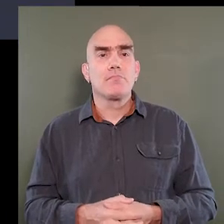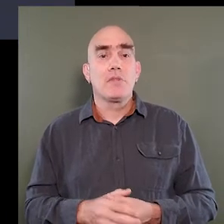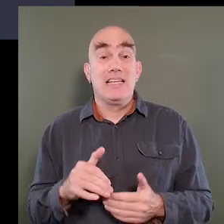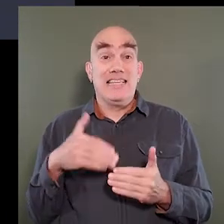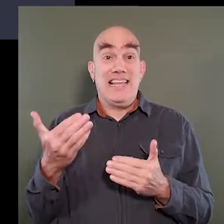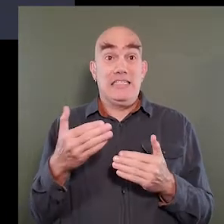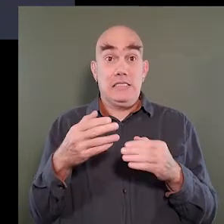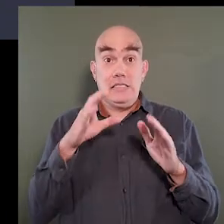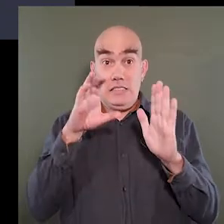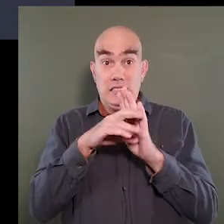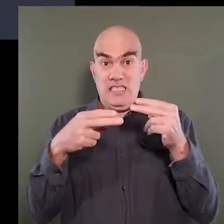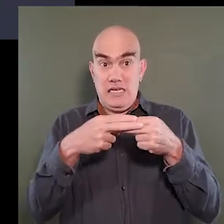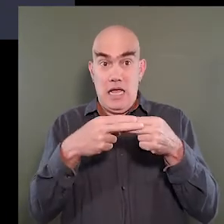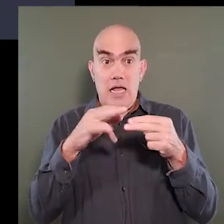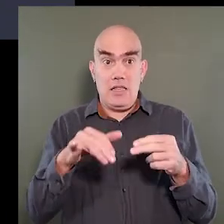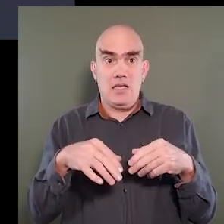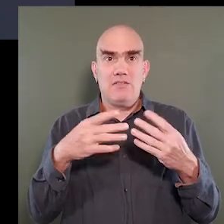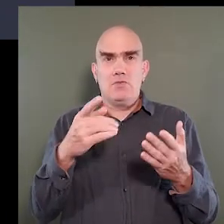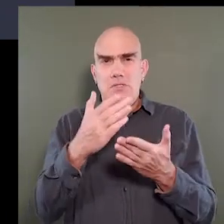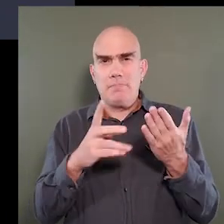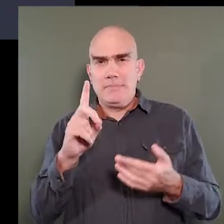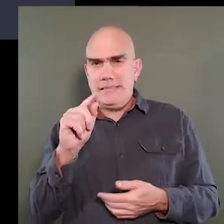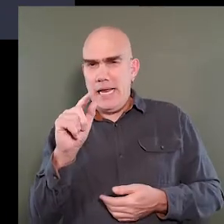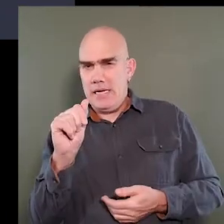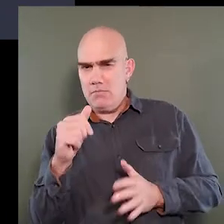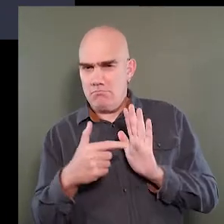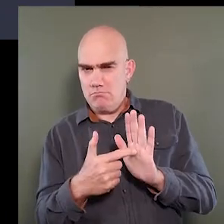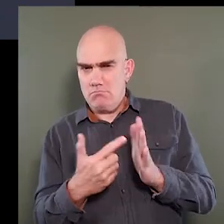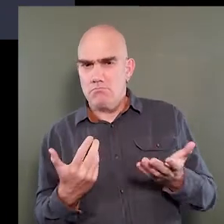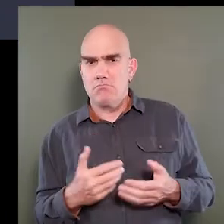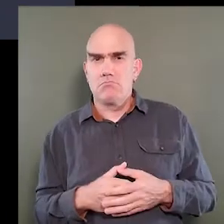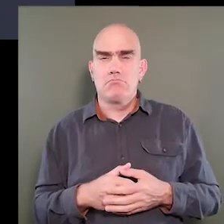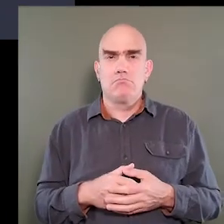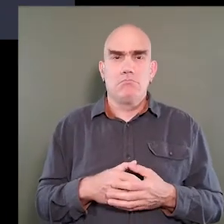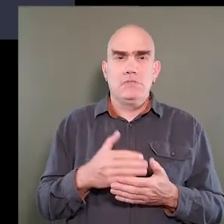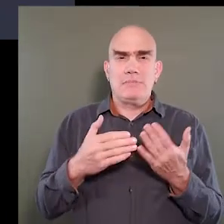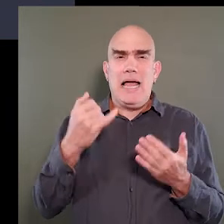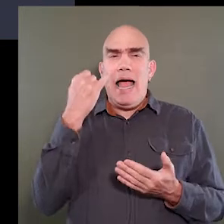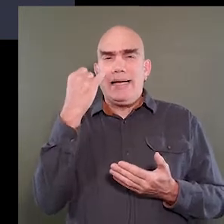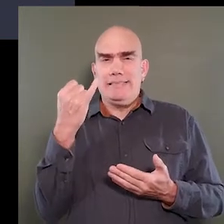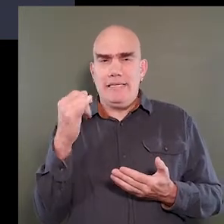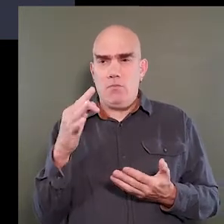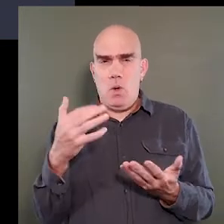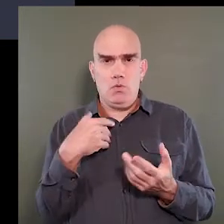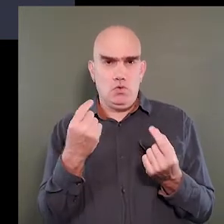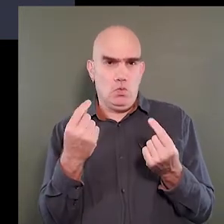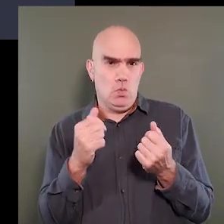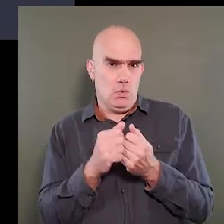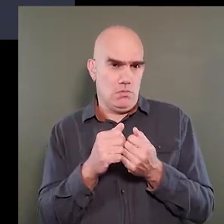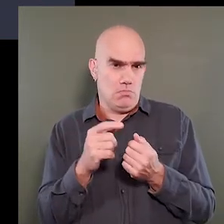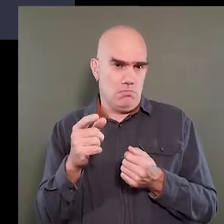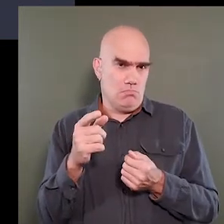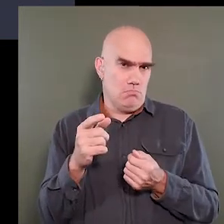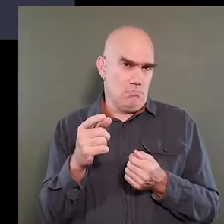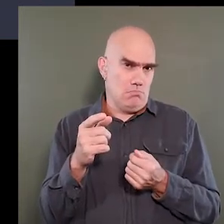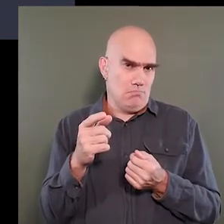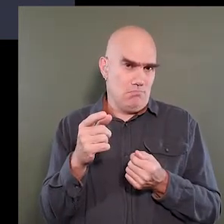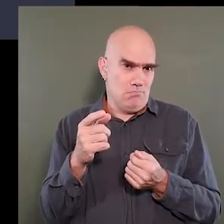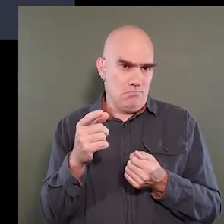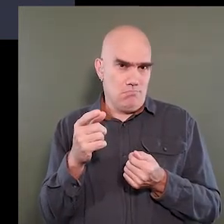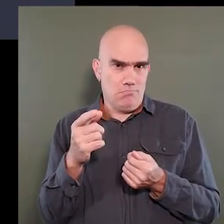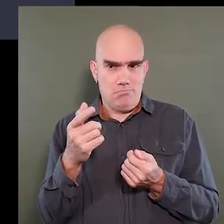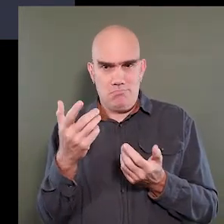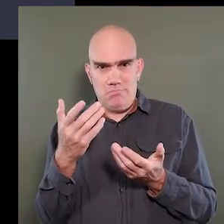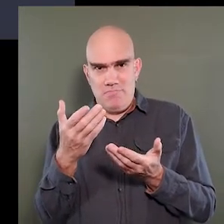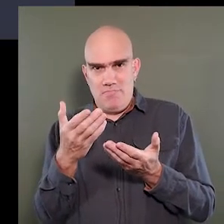This is a next slide that just gives you some of the idea of what we do here at HomeMod and how